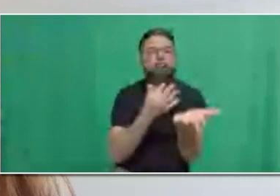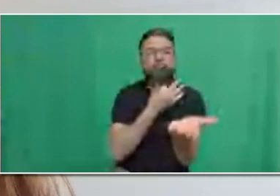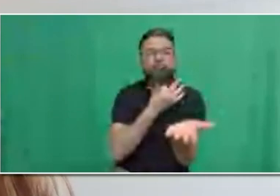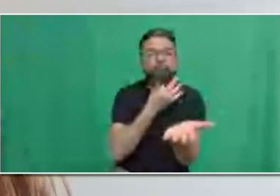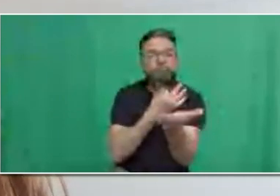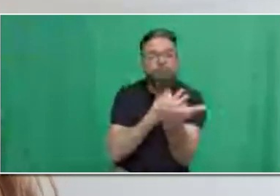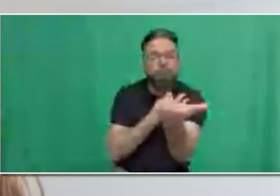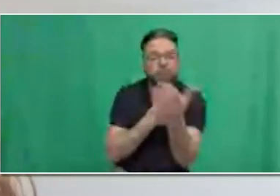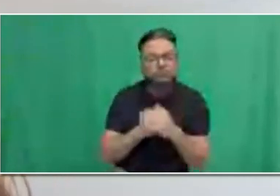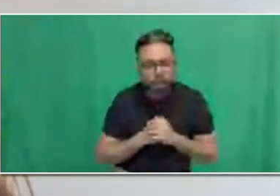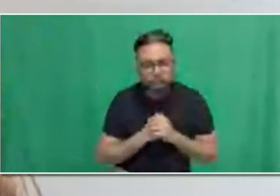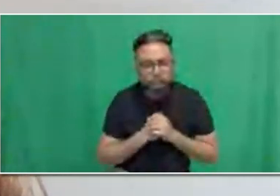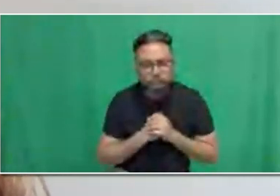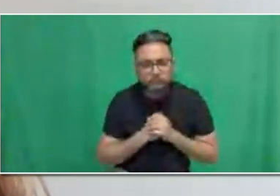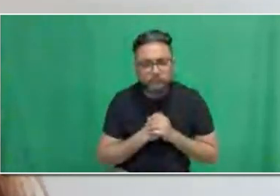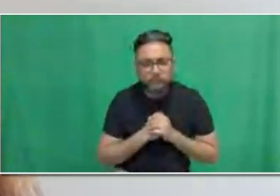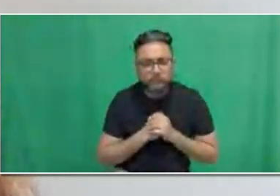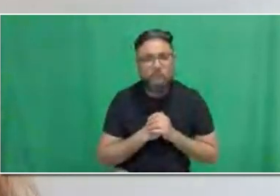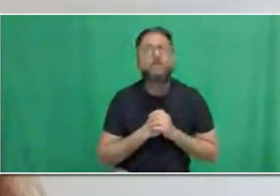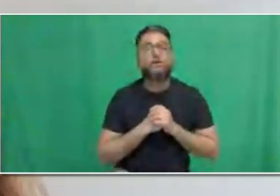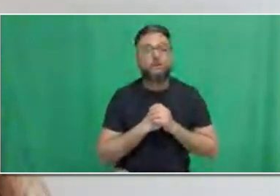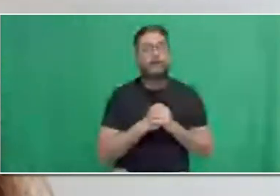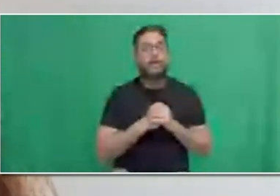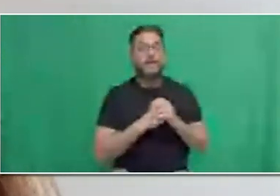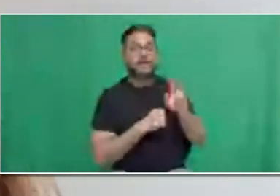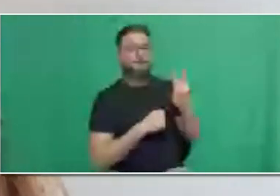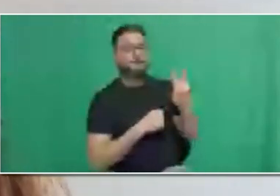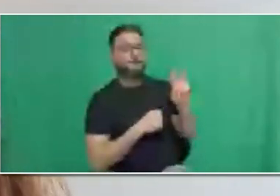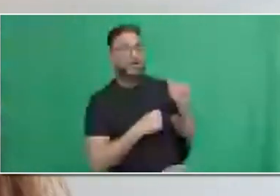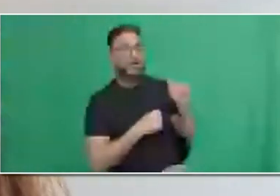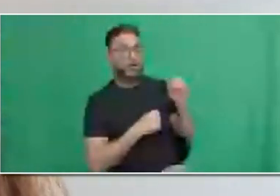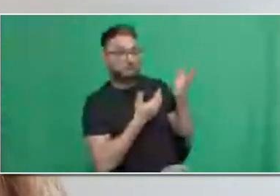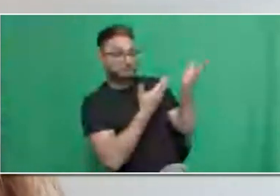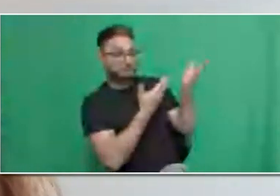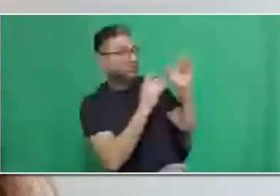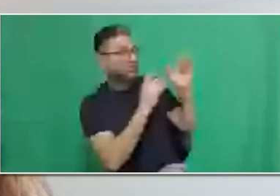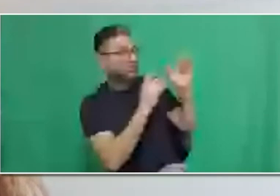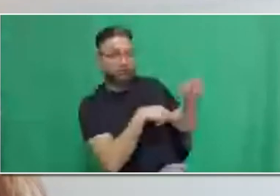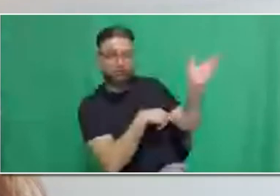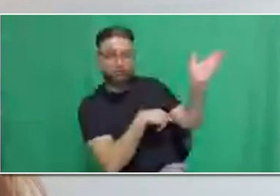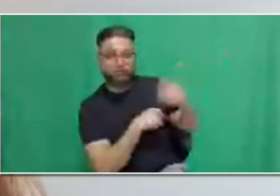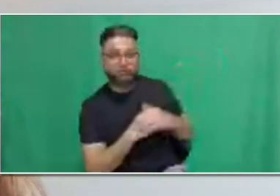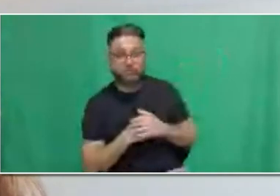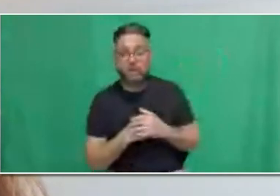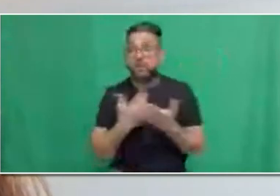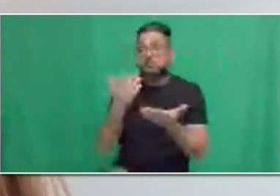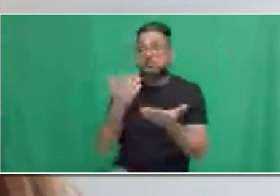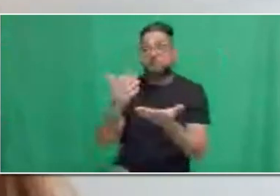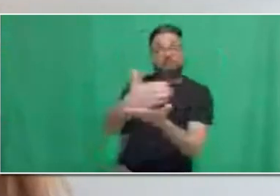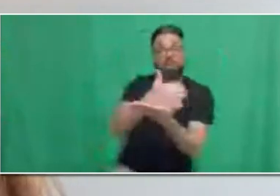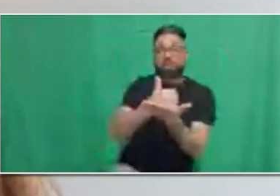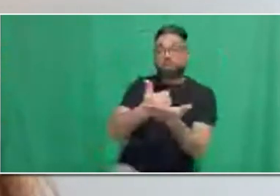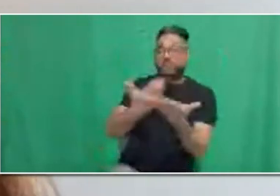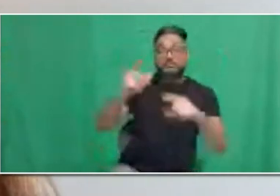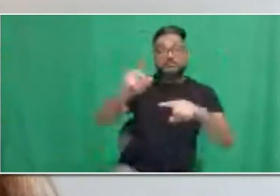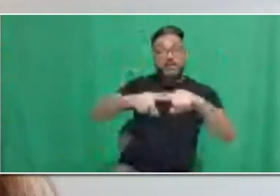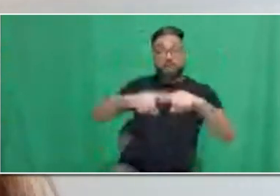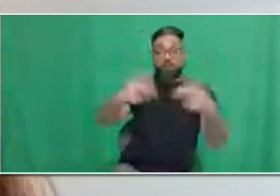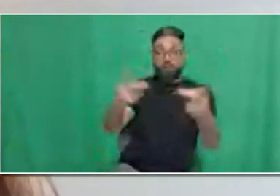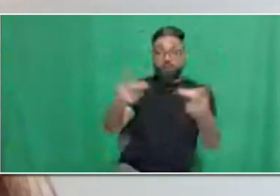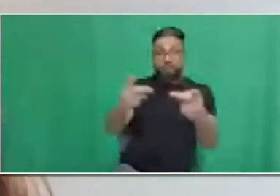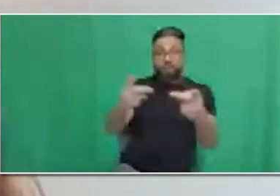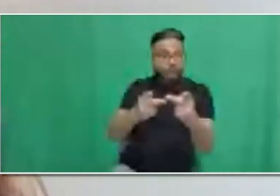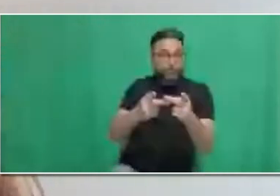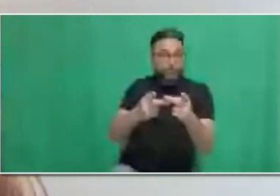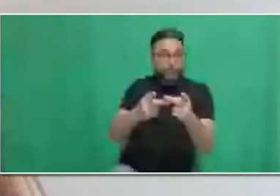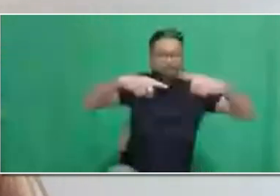So, salary wages vary based on the requirements of the role. And salary information will be disclosed on job